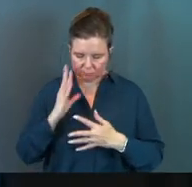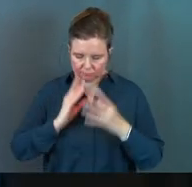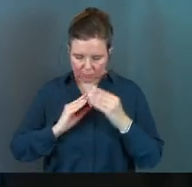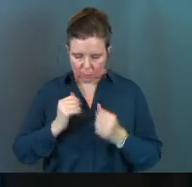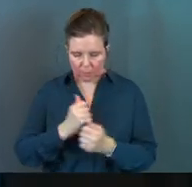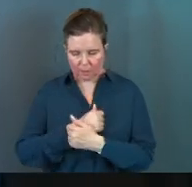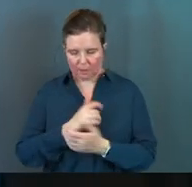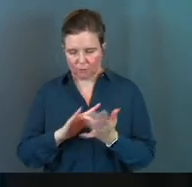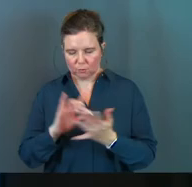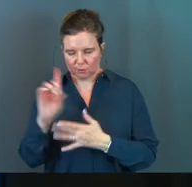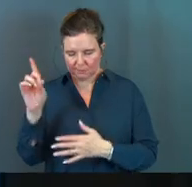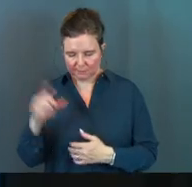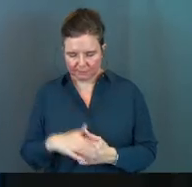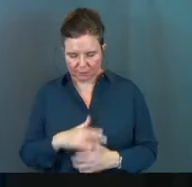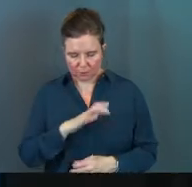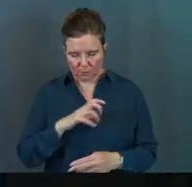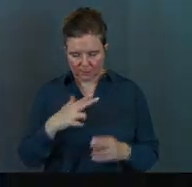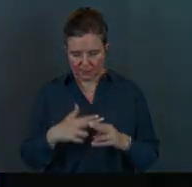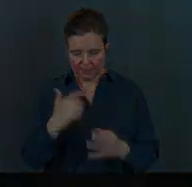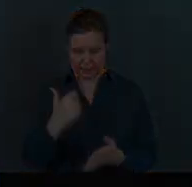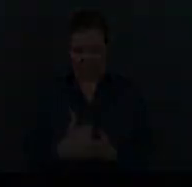We love you, Jesus. In Christ's name, Amen.